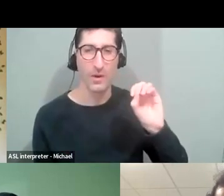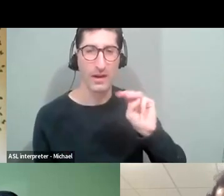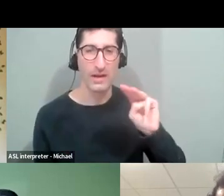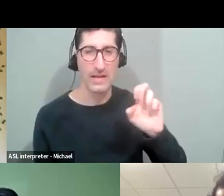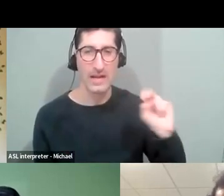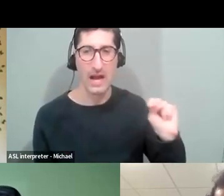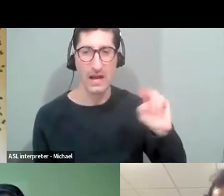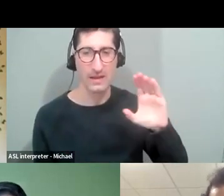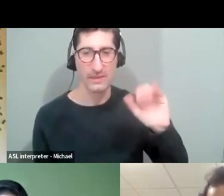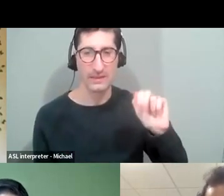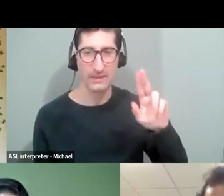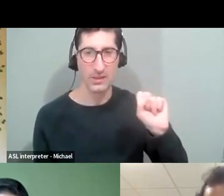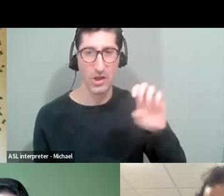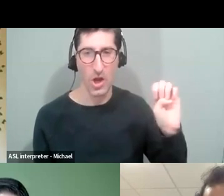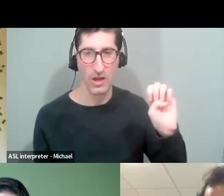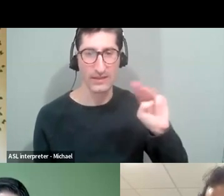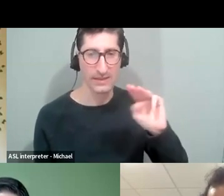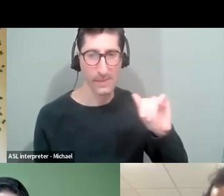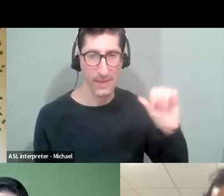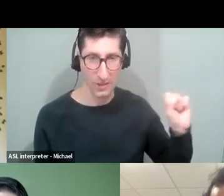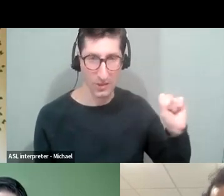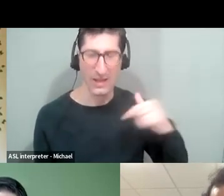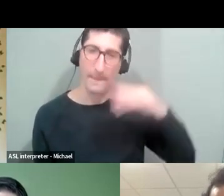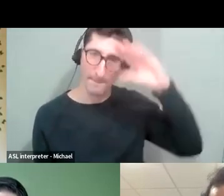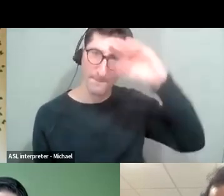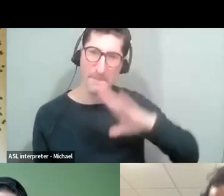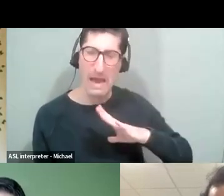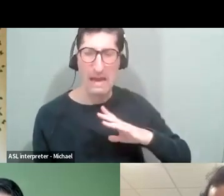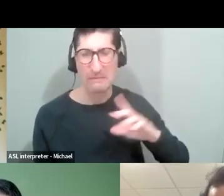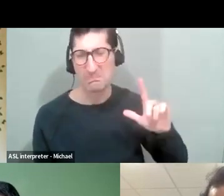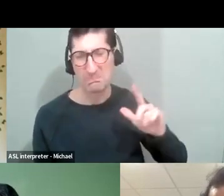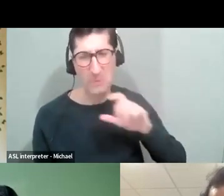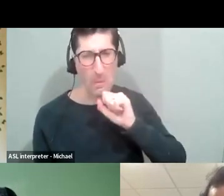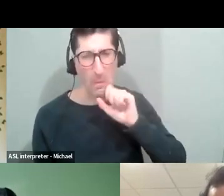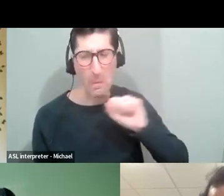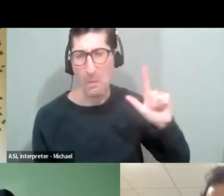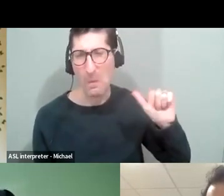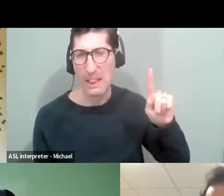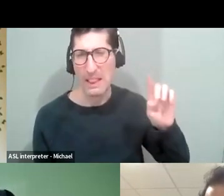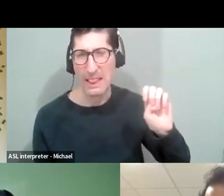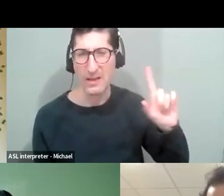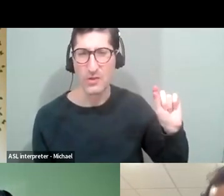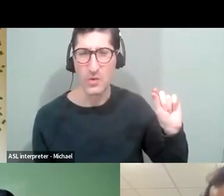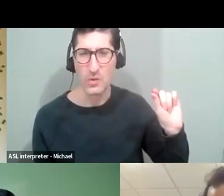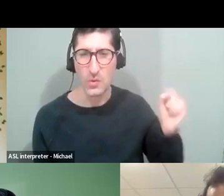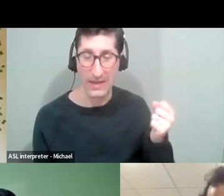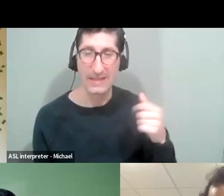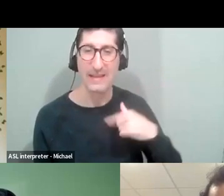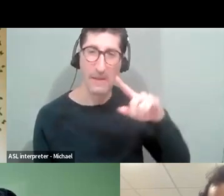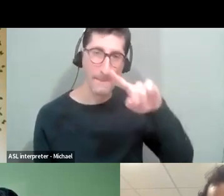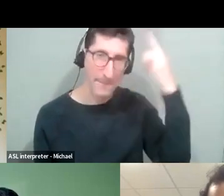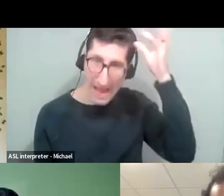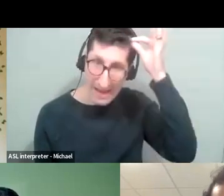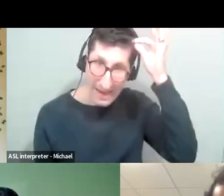I am a man in my late 20s with black hair and a black beard, wearing